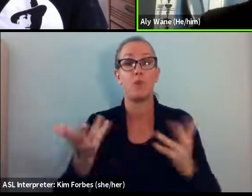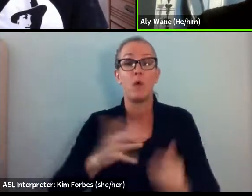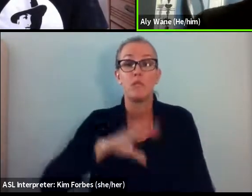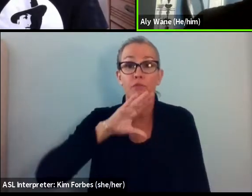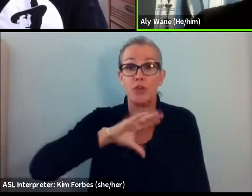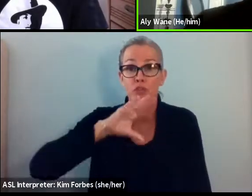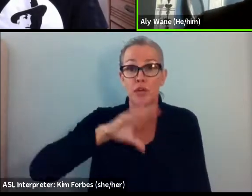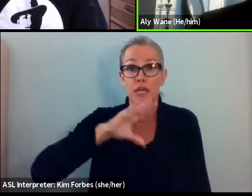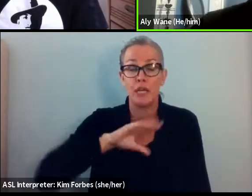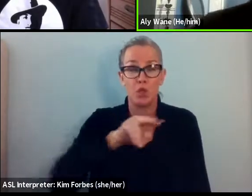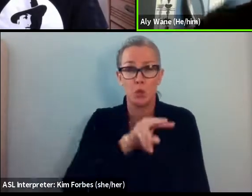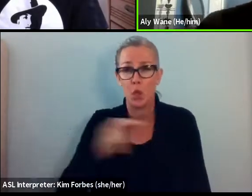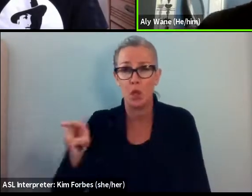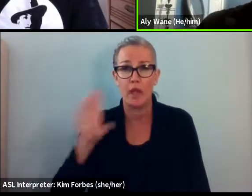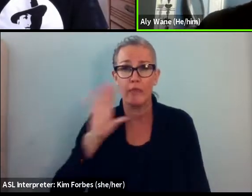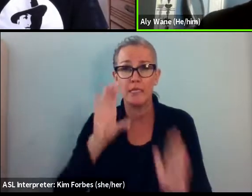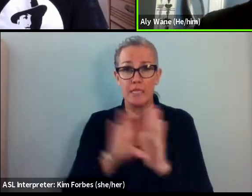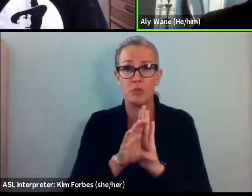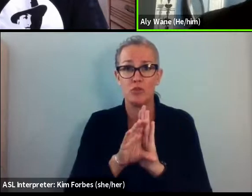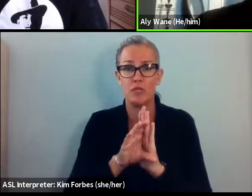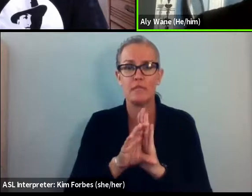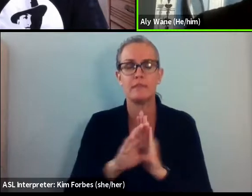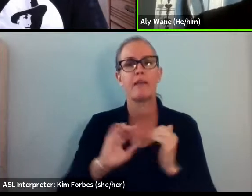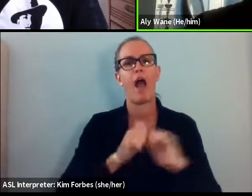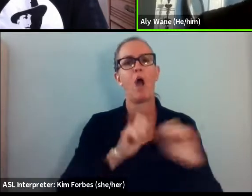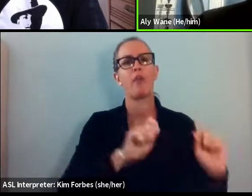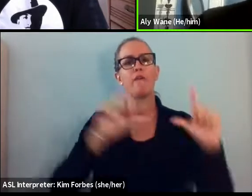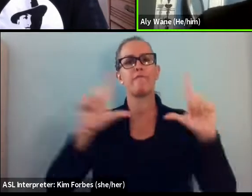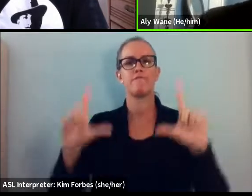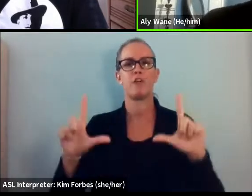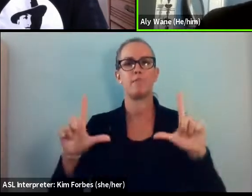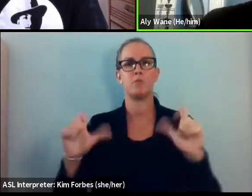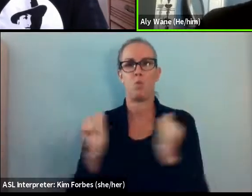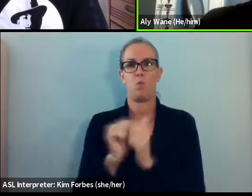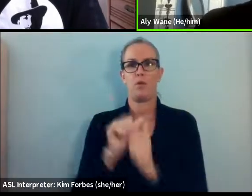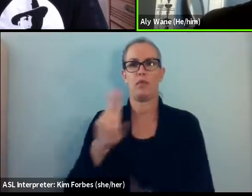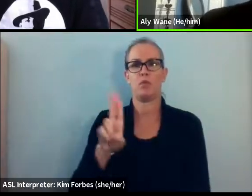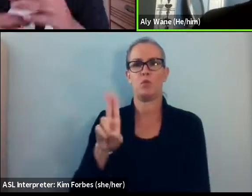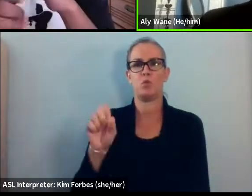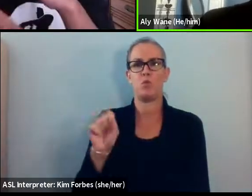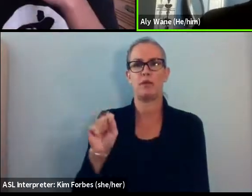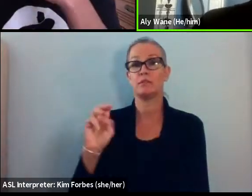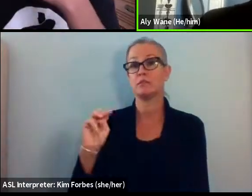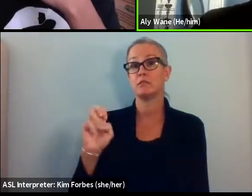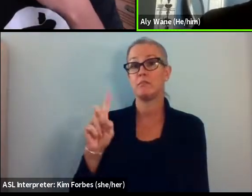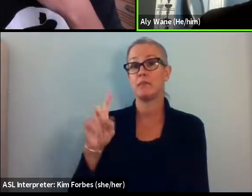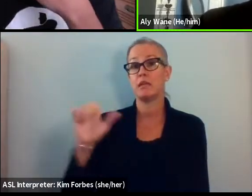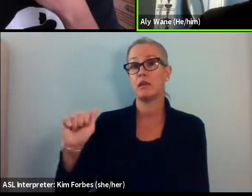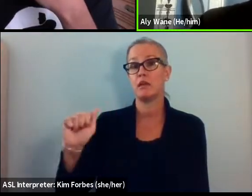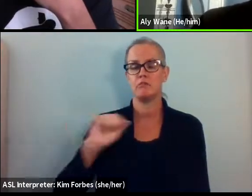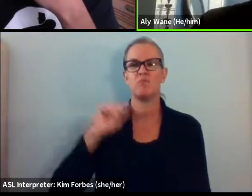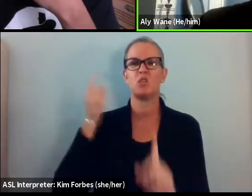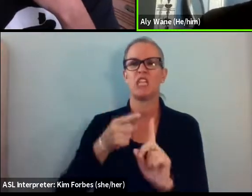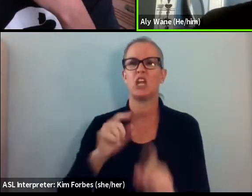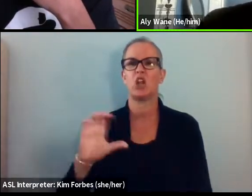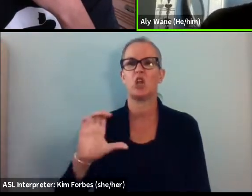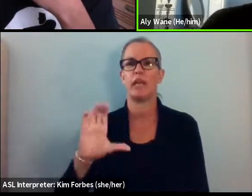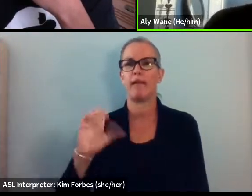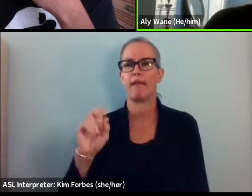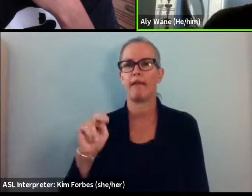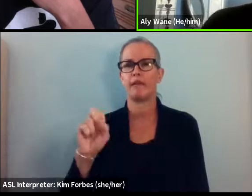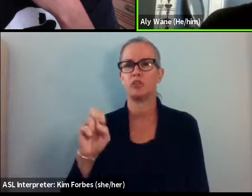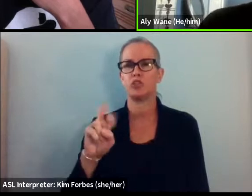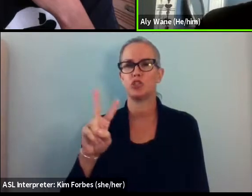these images is the way that they have been framed in the US media, especially conservative media, is